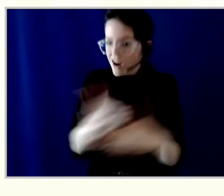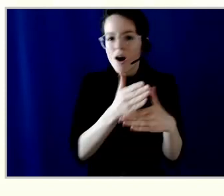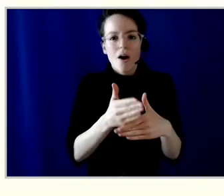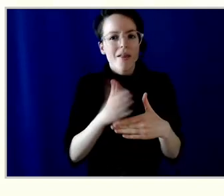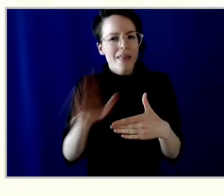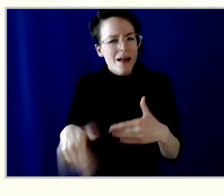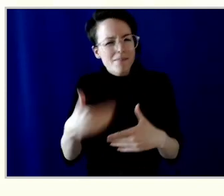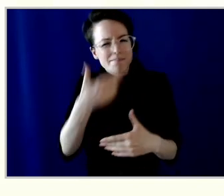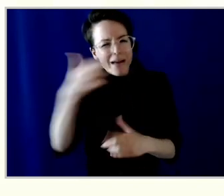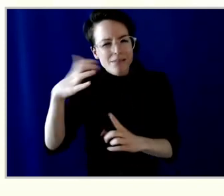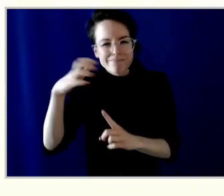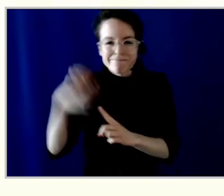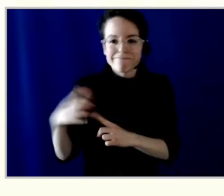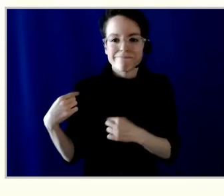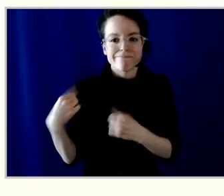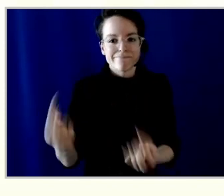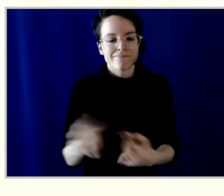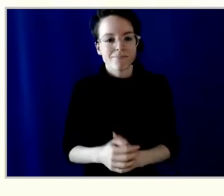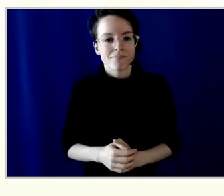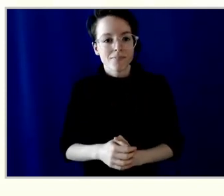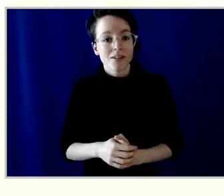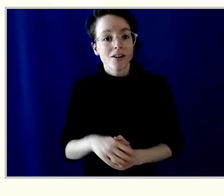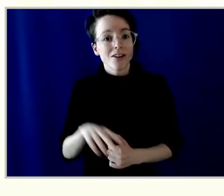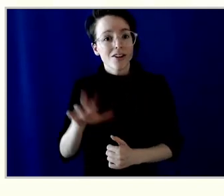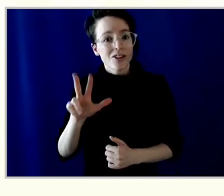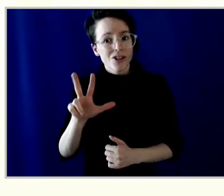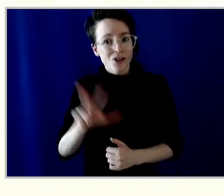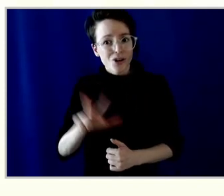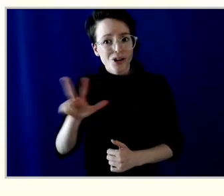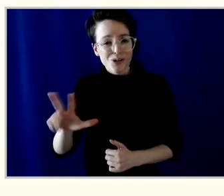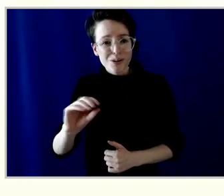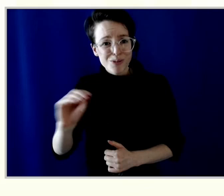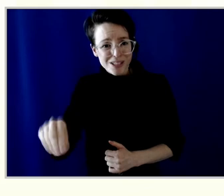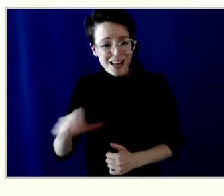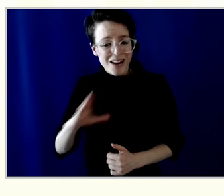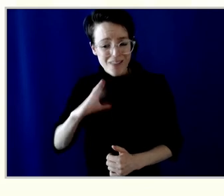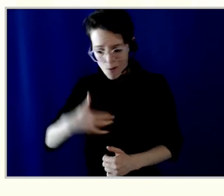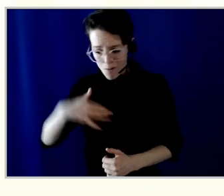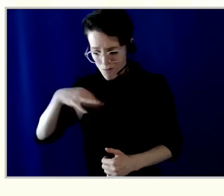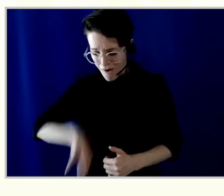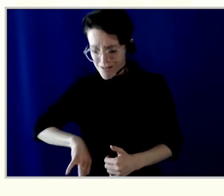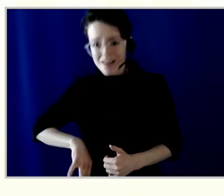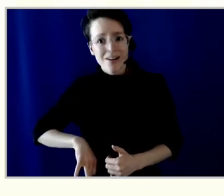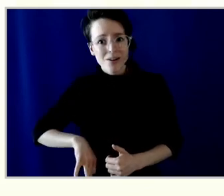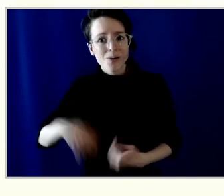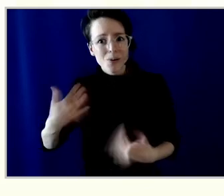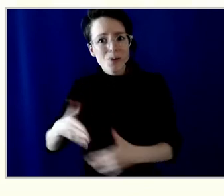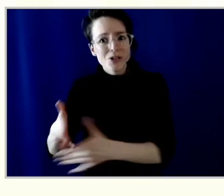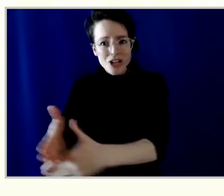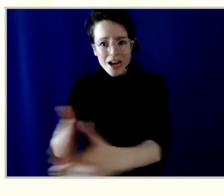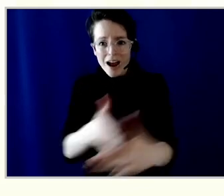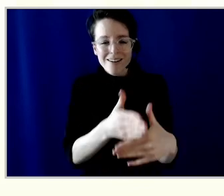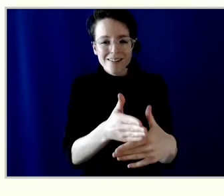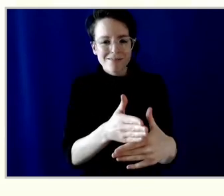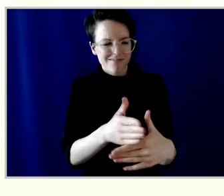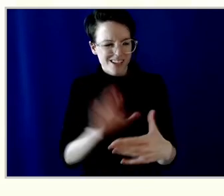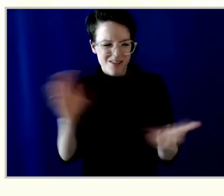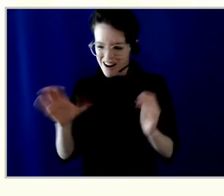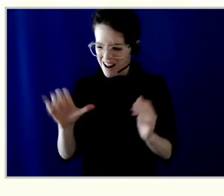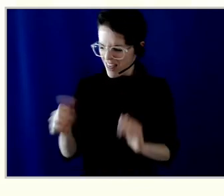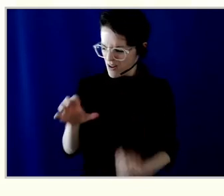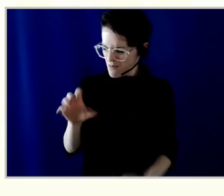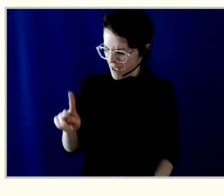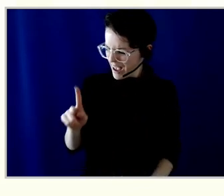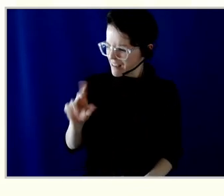Sharing 30% of our annual net profit makes Vancity unique among financial institutions. We know that we are only as strong